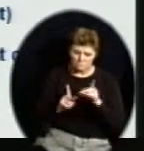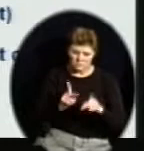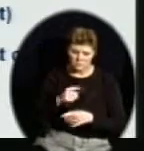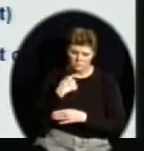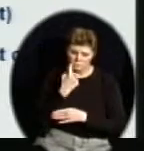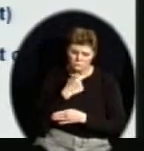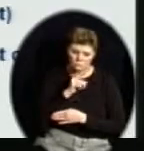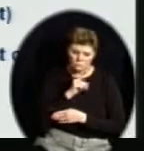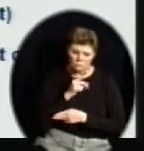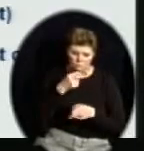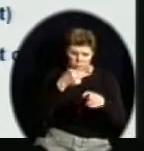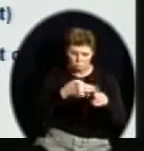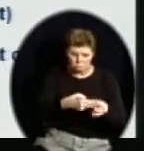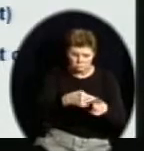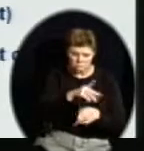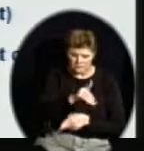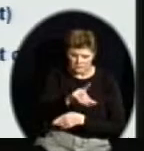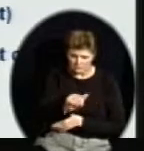of this law.